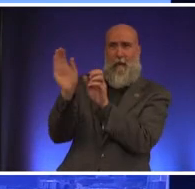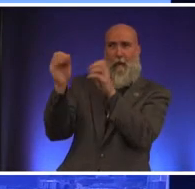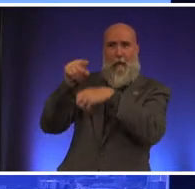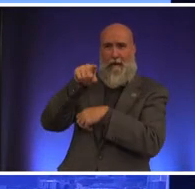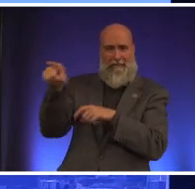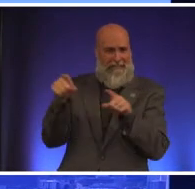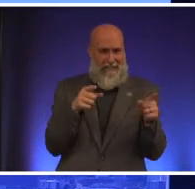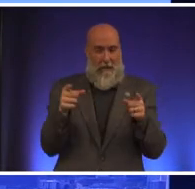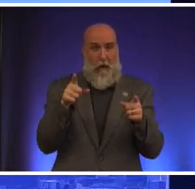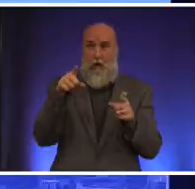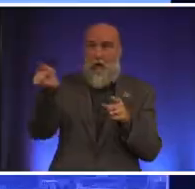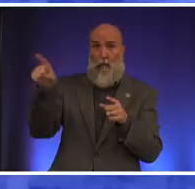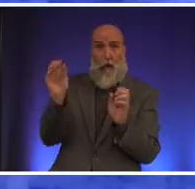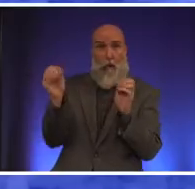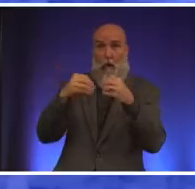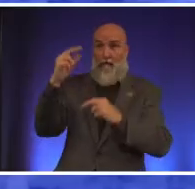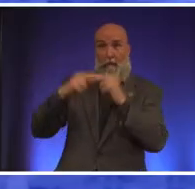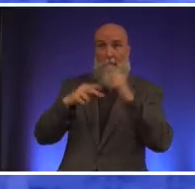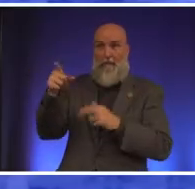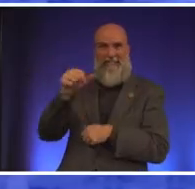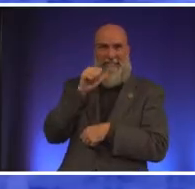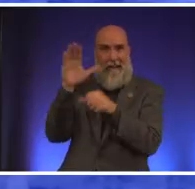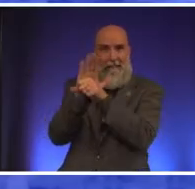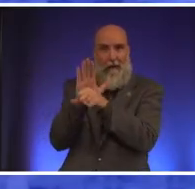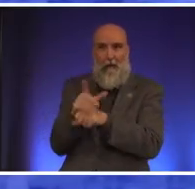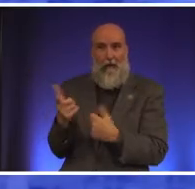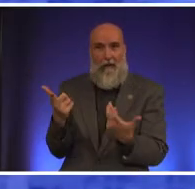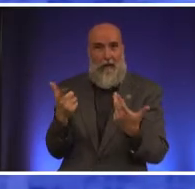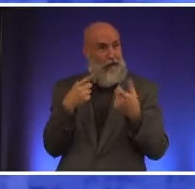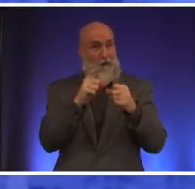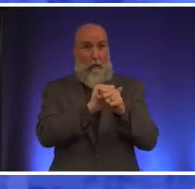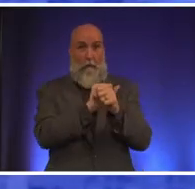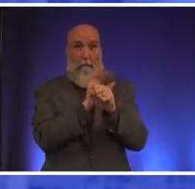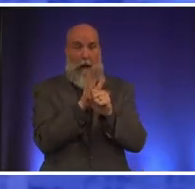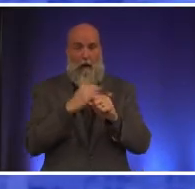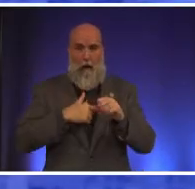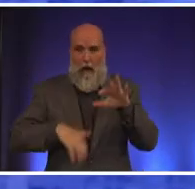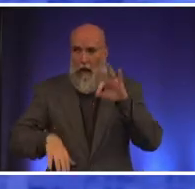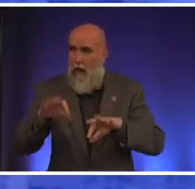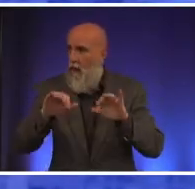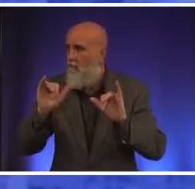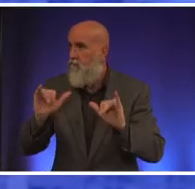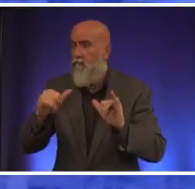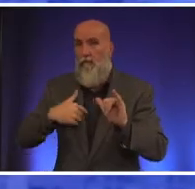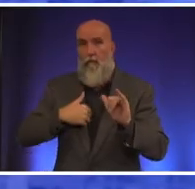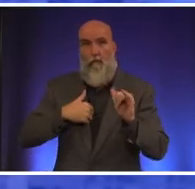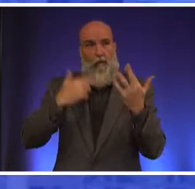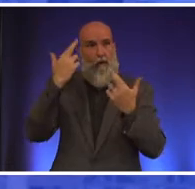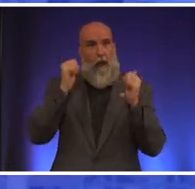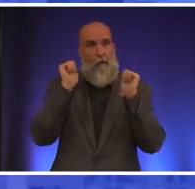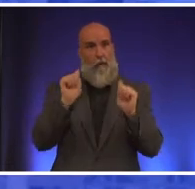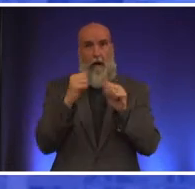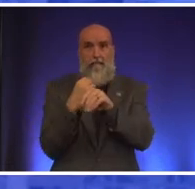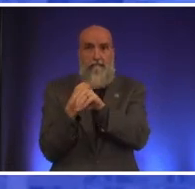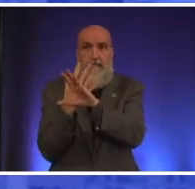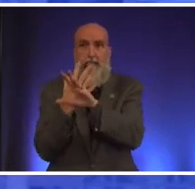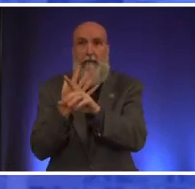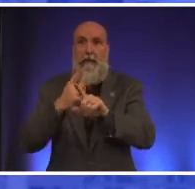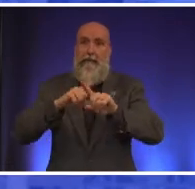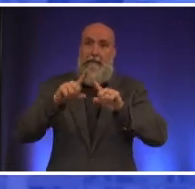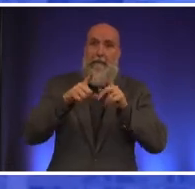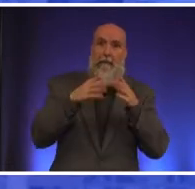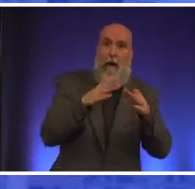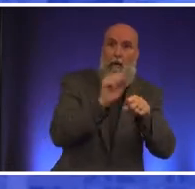rethink it those office buildings aren't full anymore in the midst of the pandemic we have discovered how to work and move around in different ways